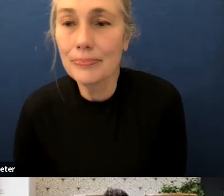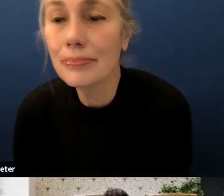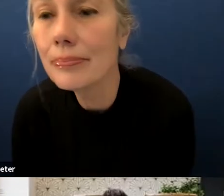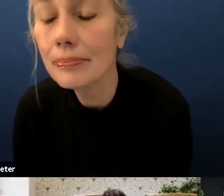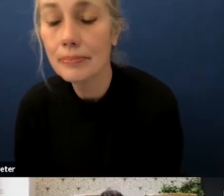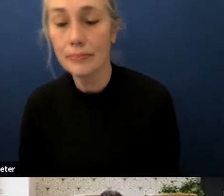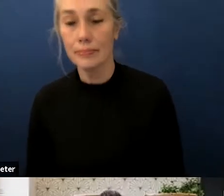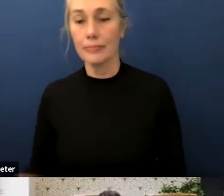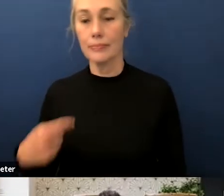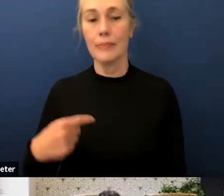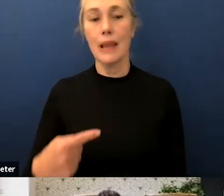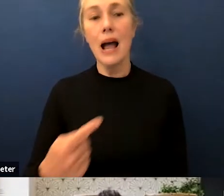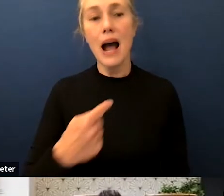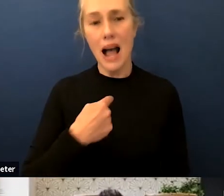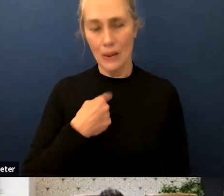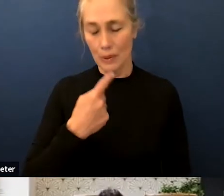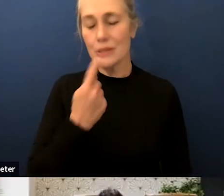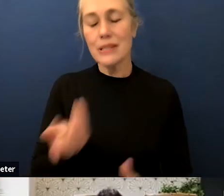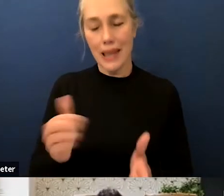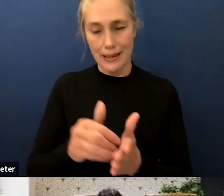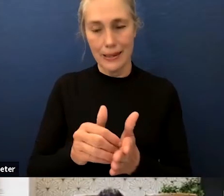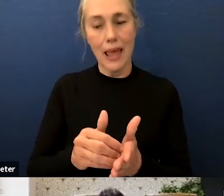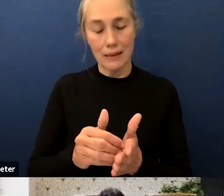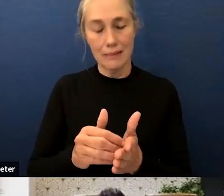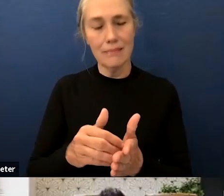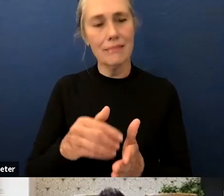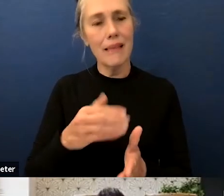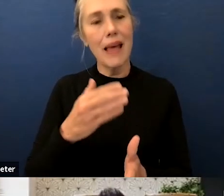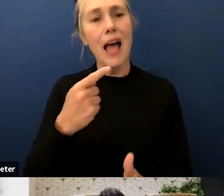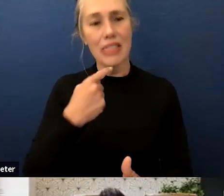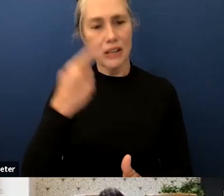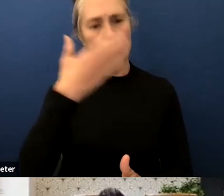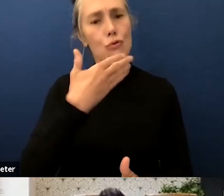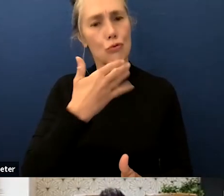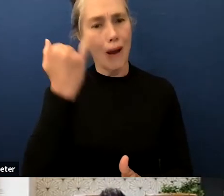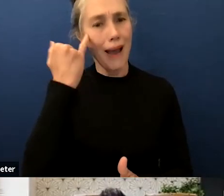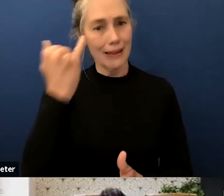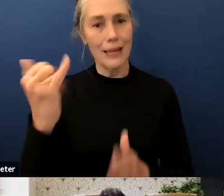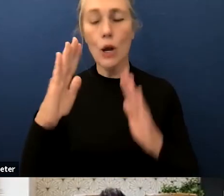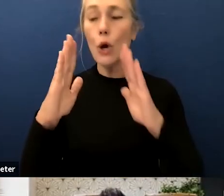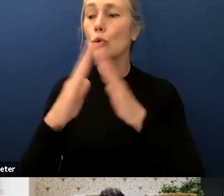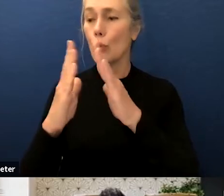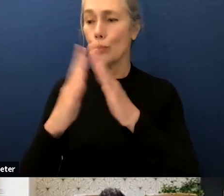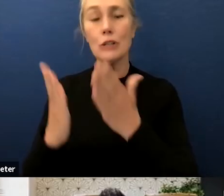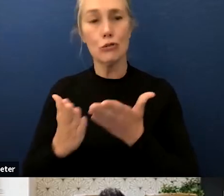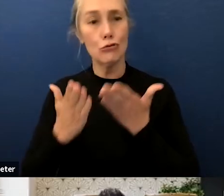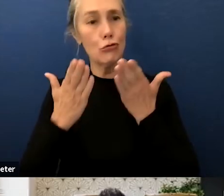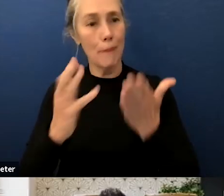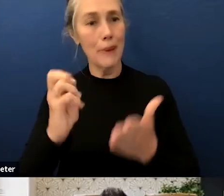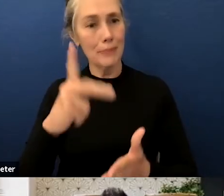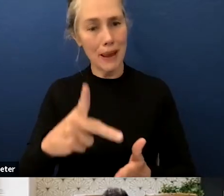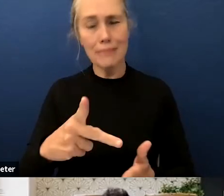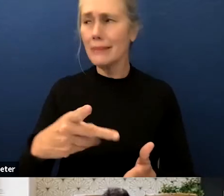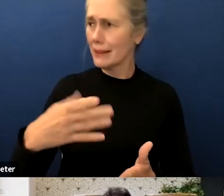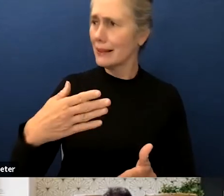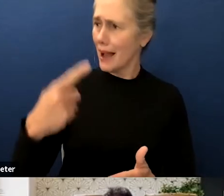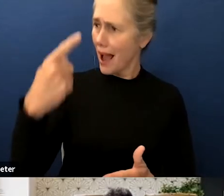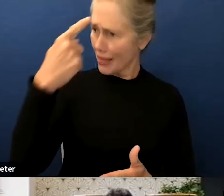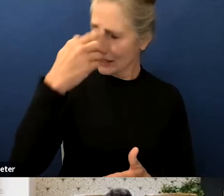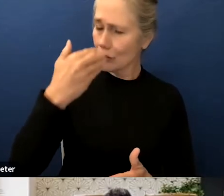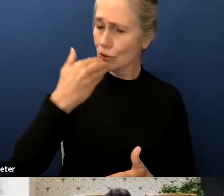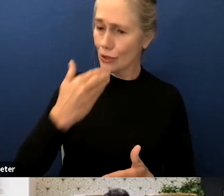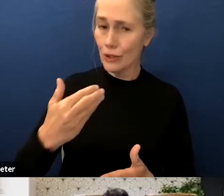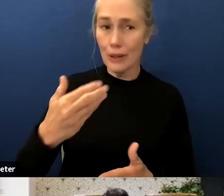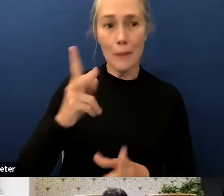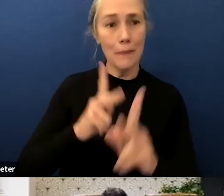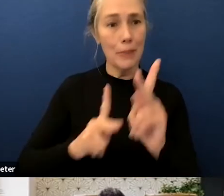community submission of maps i think that's a really good idea um and i'm glad that members of the public brought that to our attention uh i